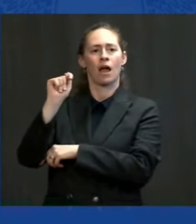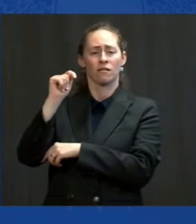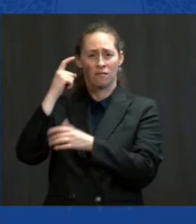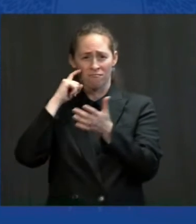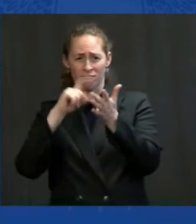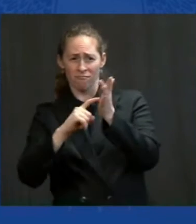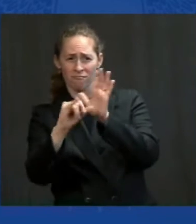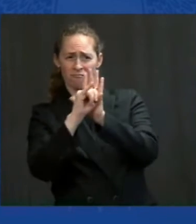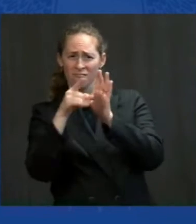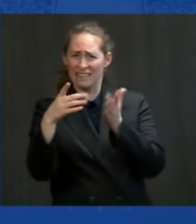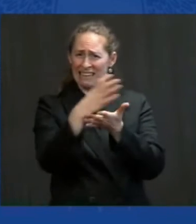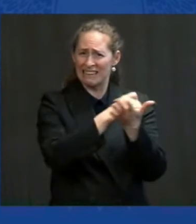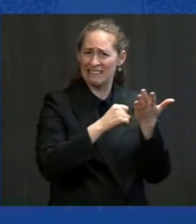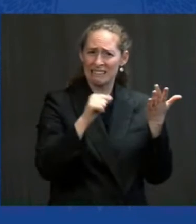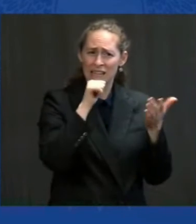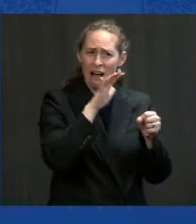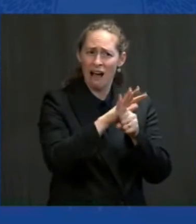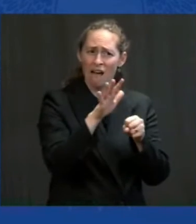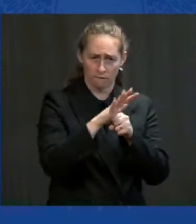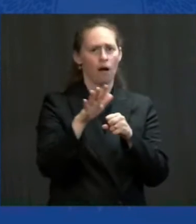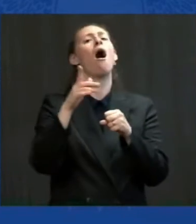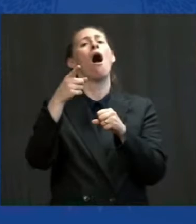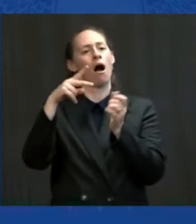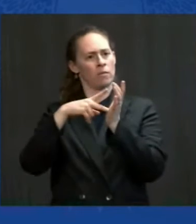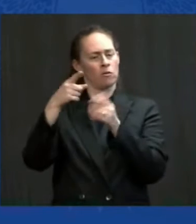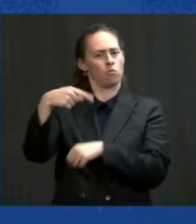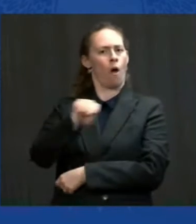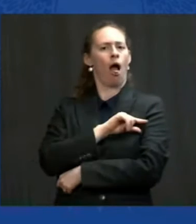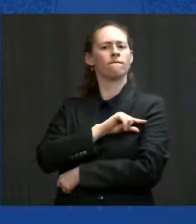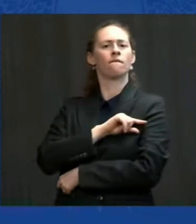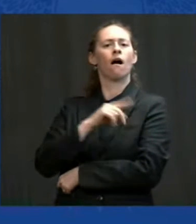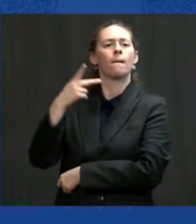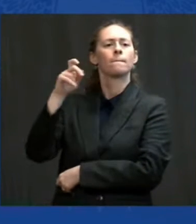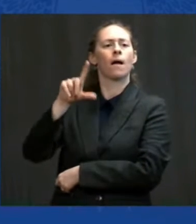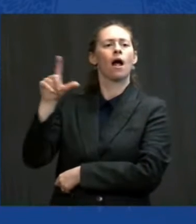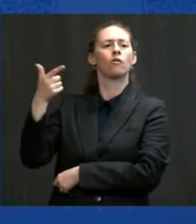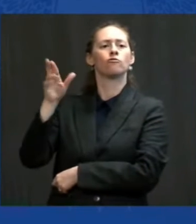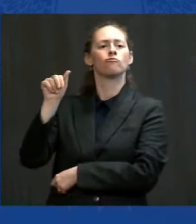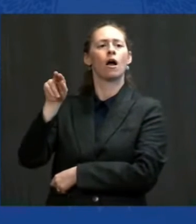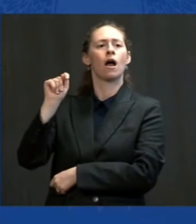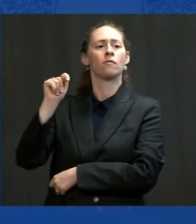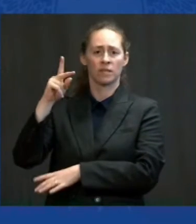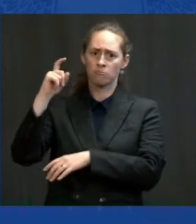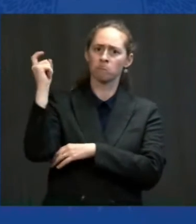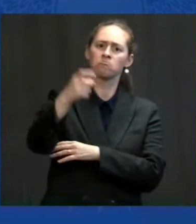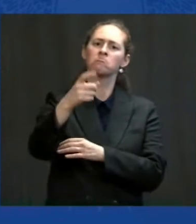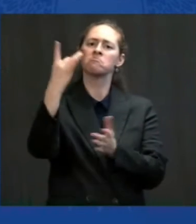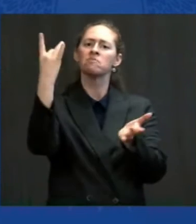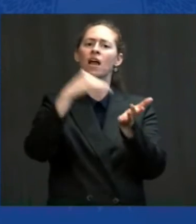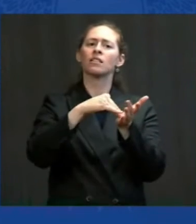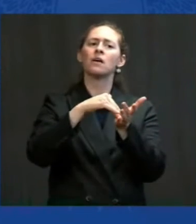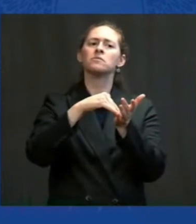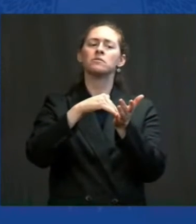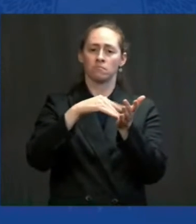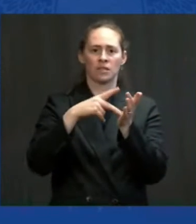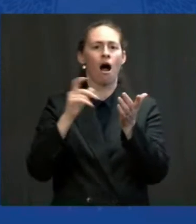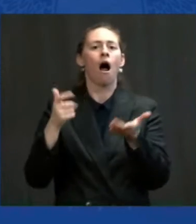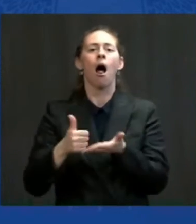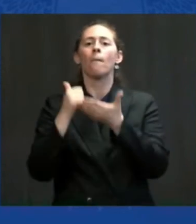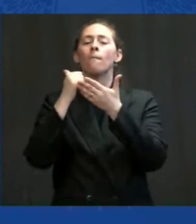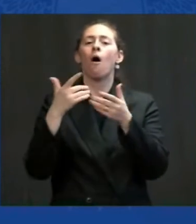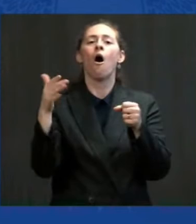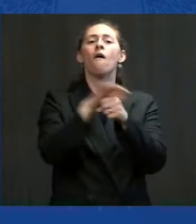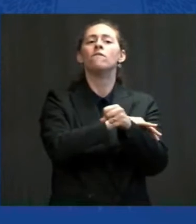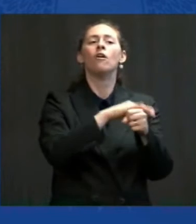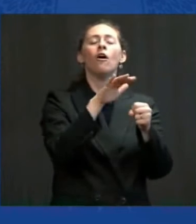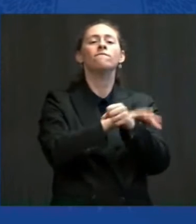what, about $6,500 a year to $8,000 a year. And that will fill it out. So, I know — I know